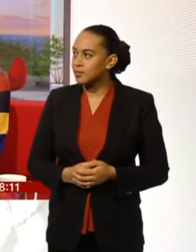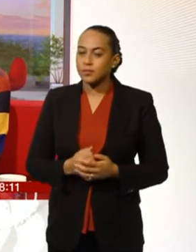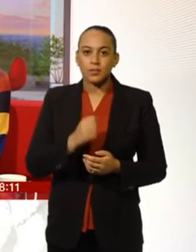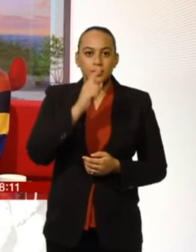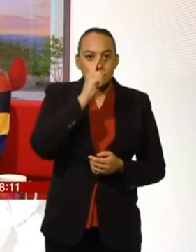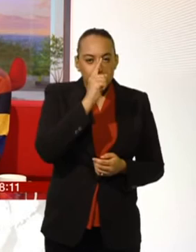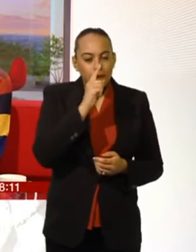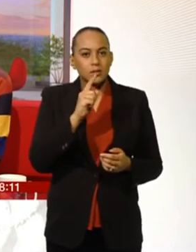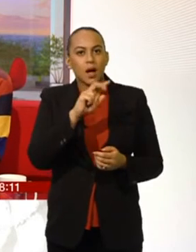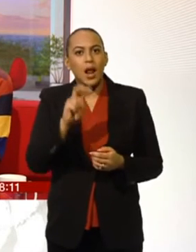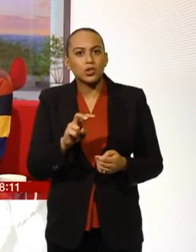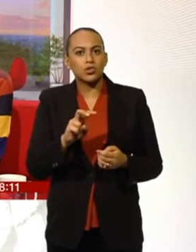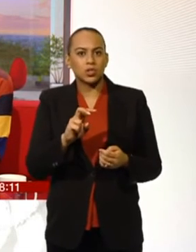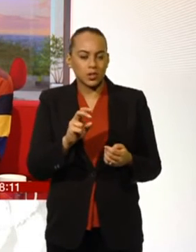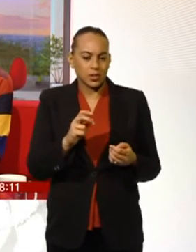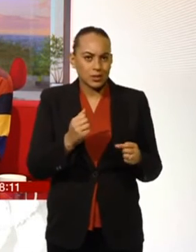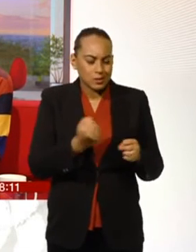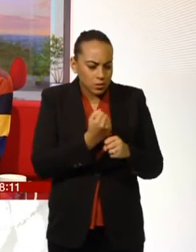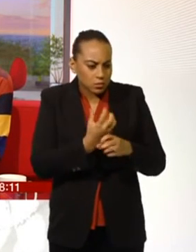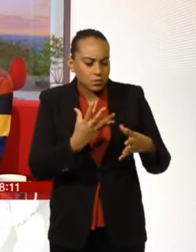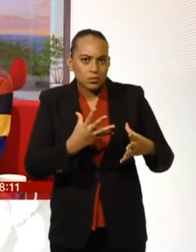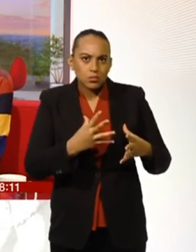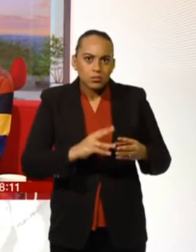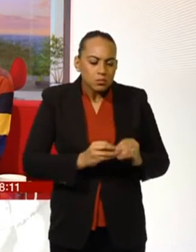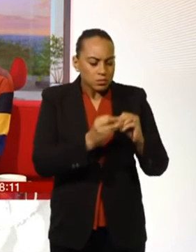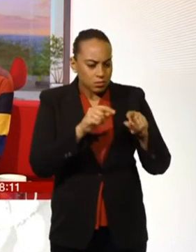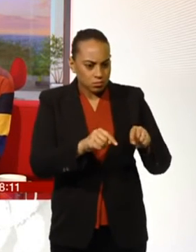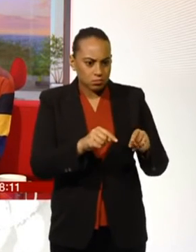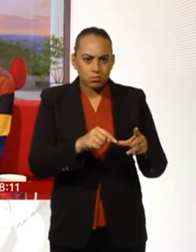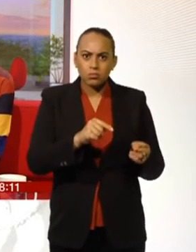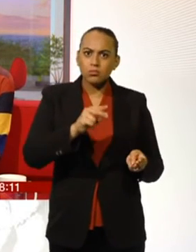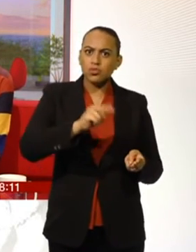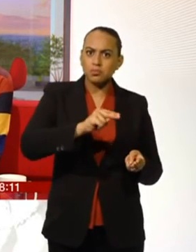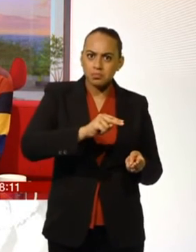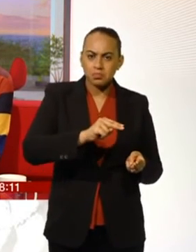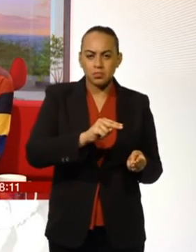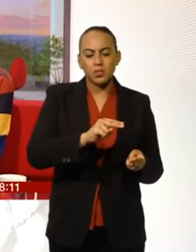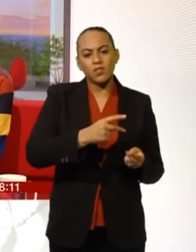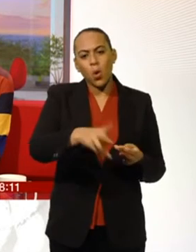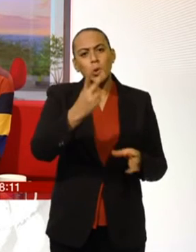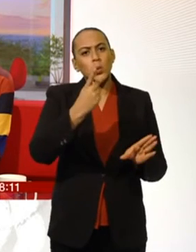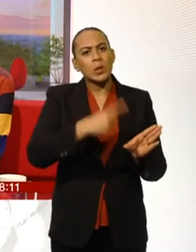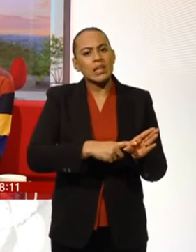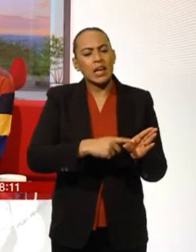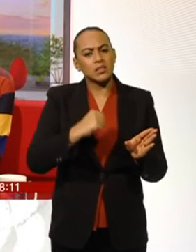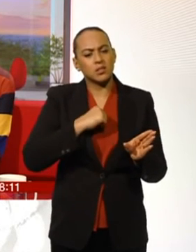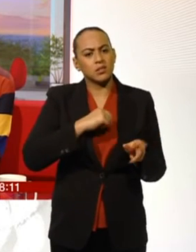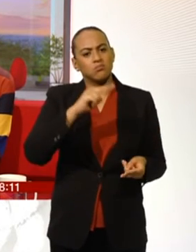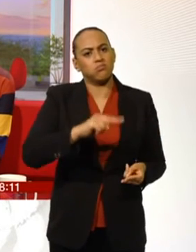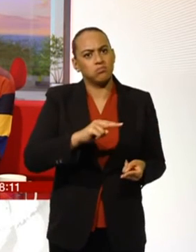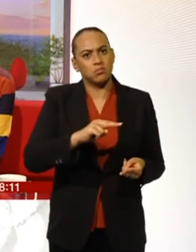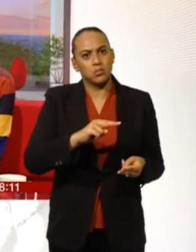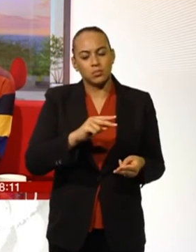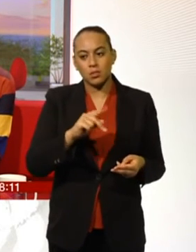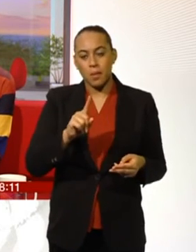dropped by a fifth in the last year. Predictions are that they're going to stay low for another two years. But as industry prices fall, the